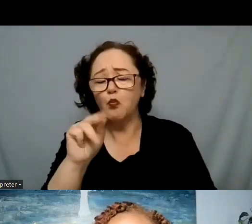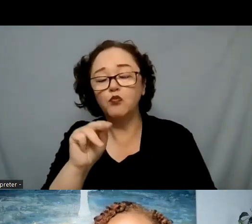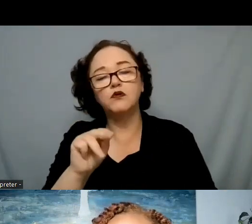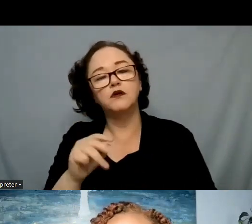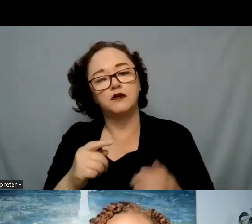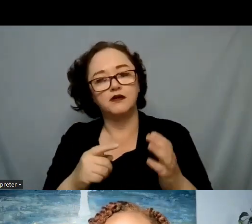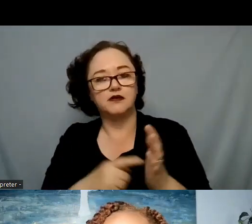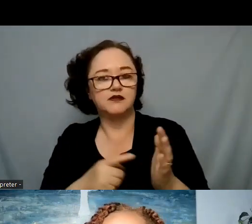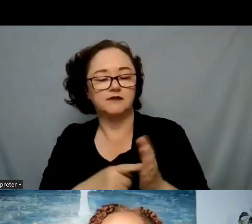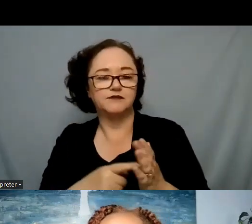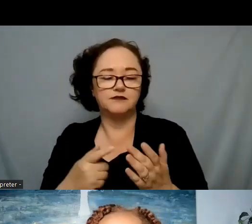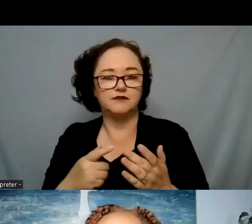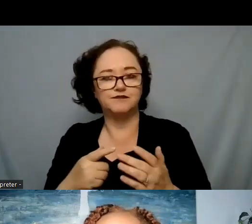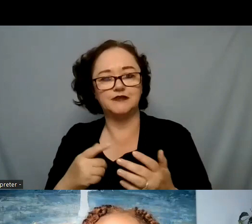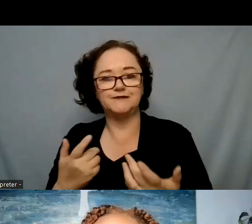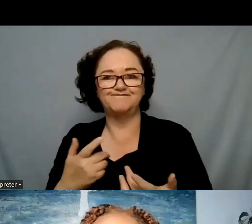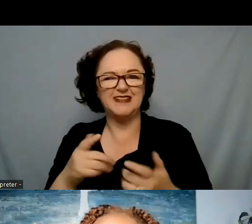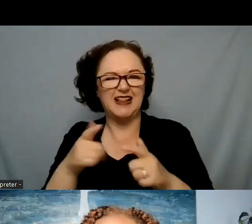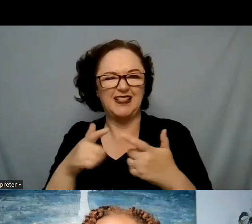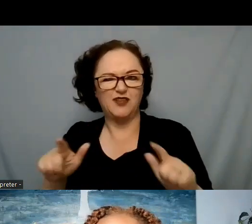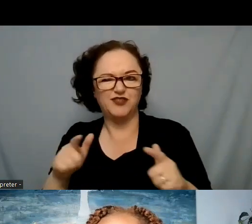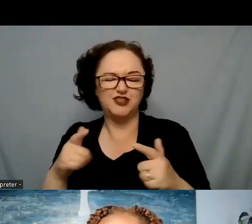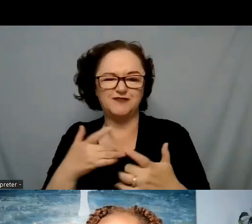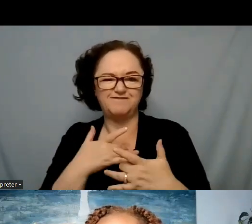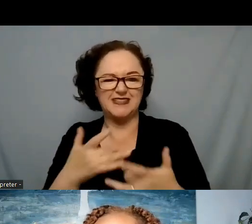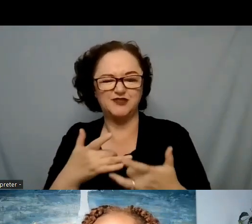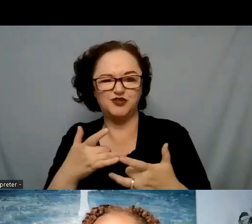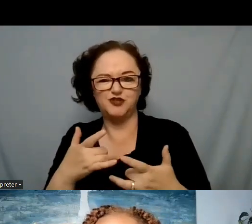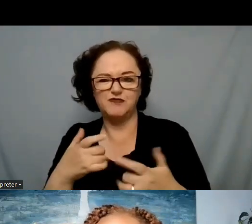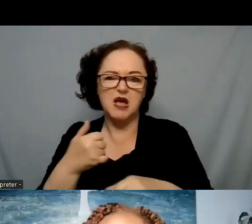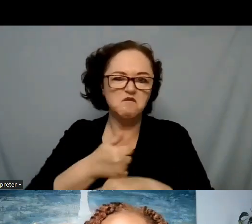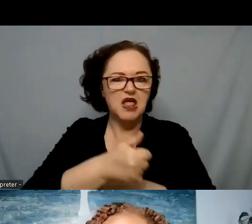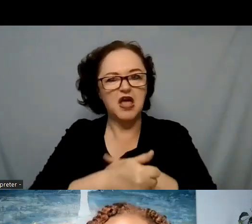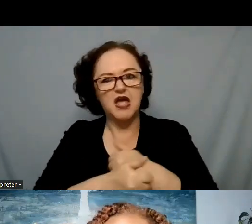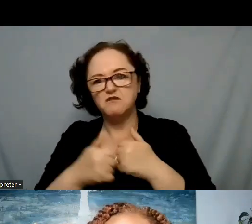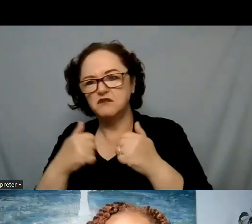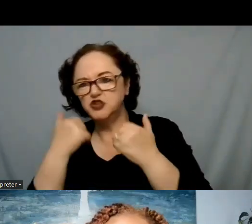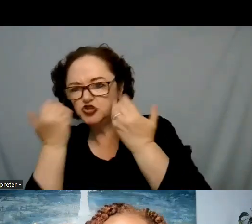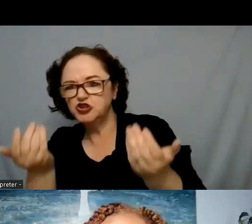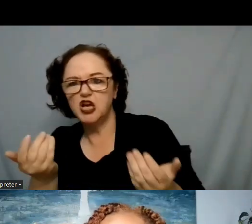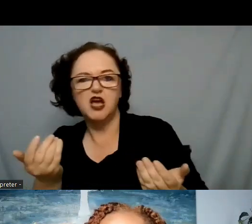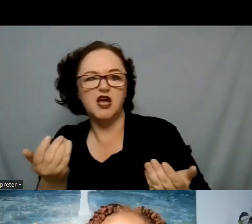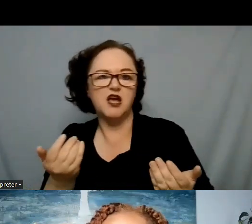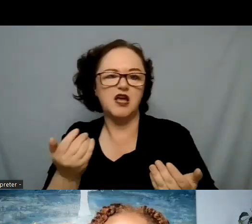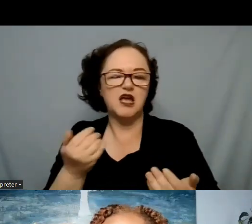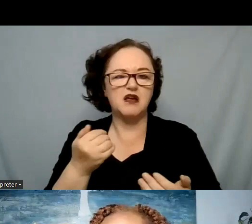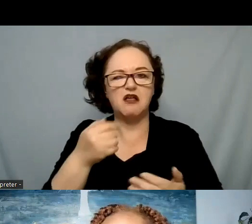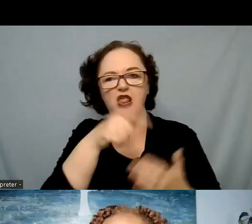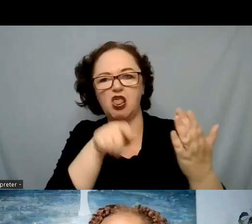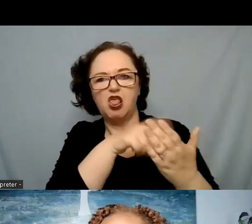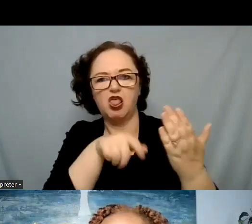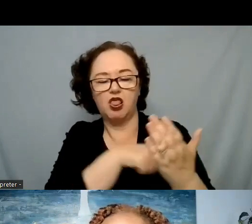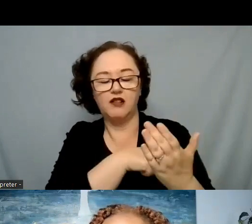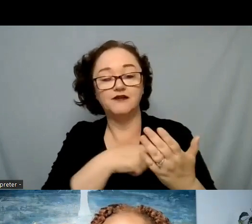shaming language that's used and so looking at ways to create some safety especially if people are connecting